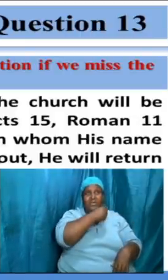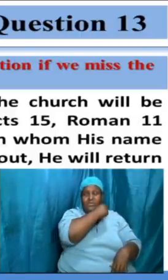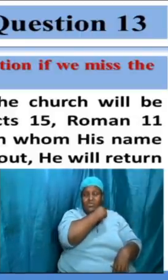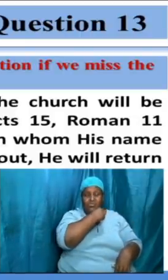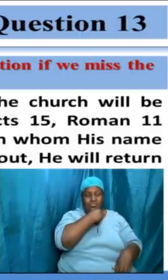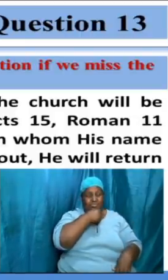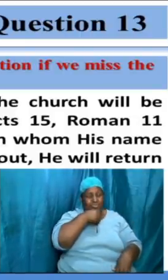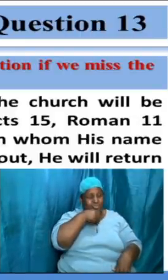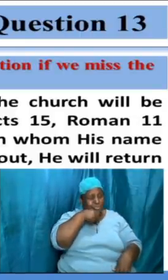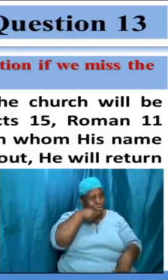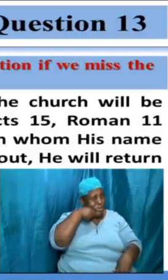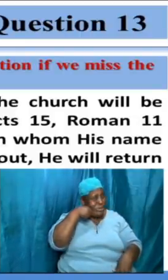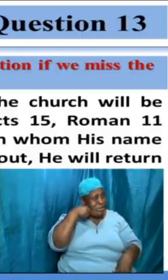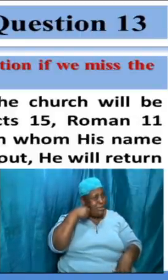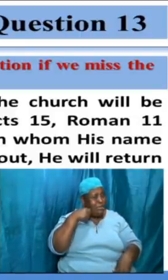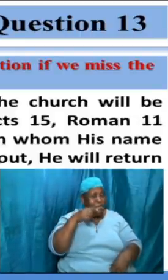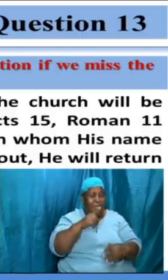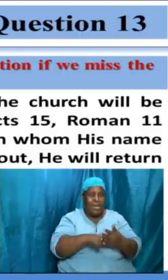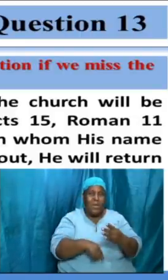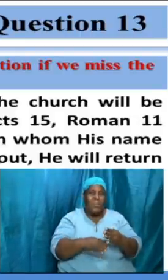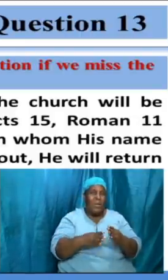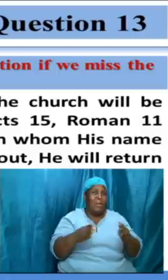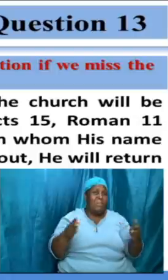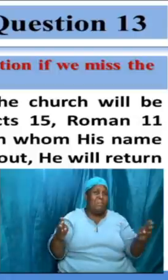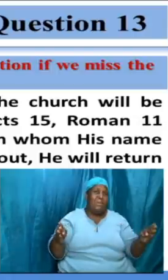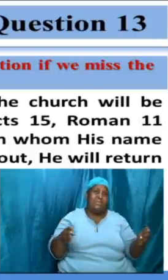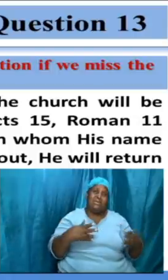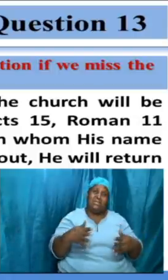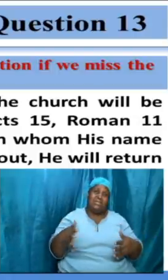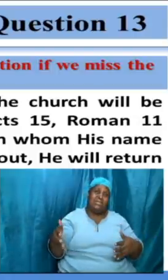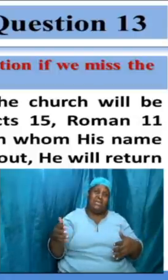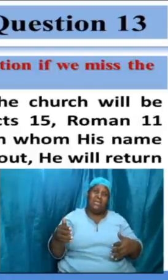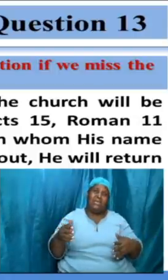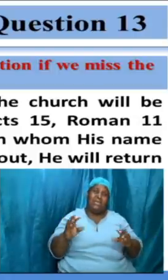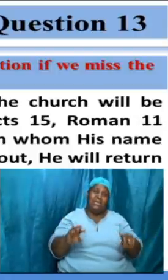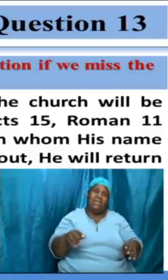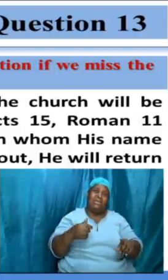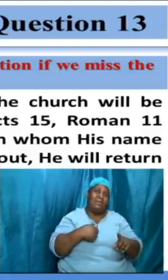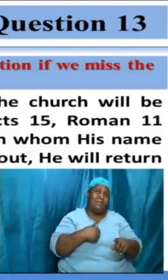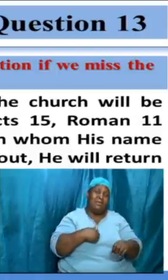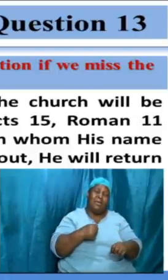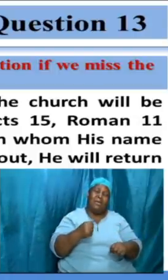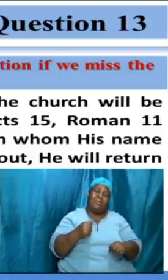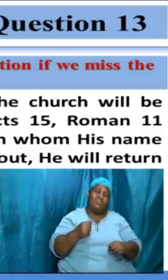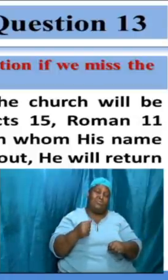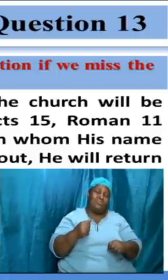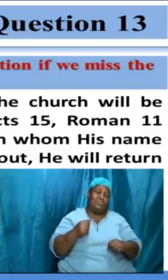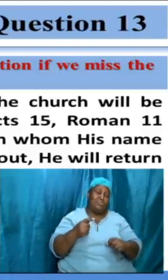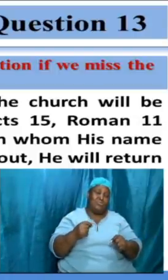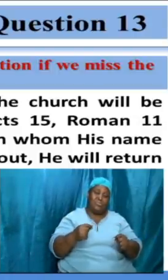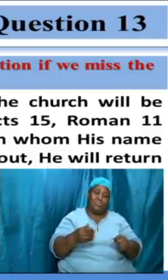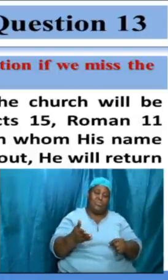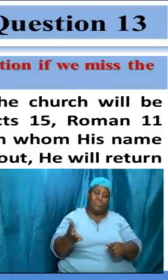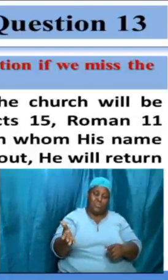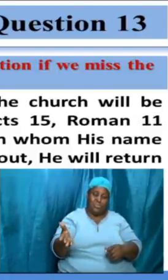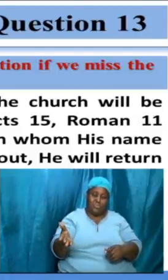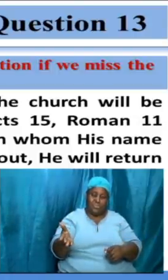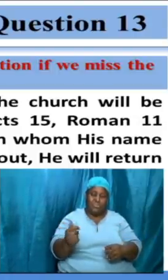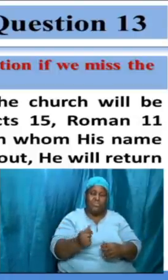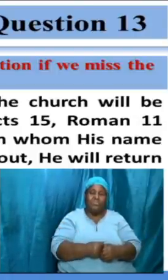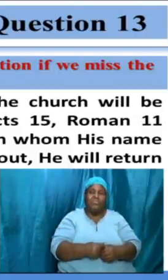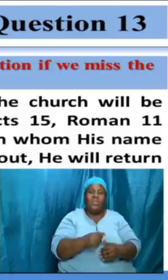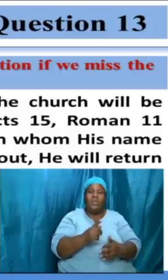what major thing can i do what major thing can i do what is it that i